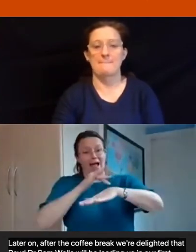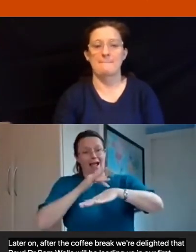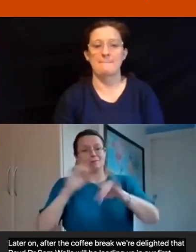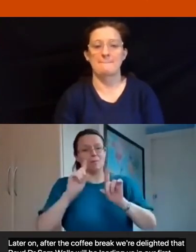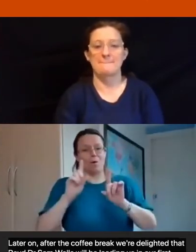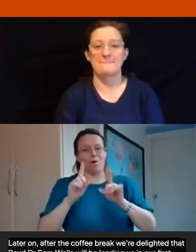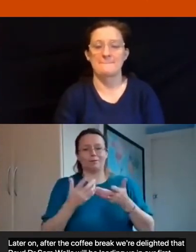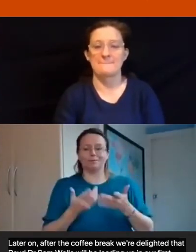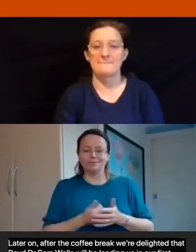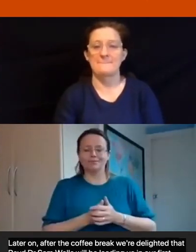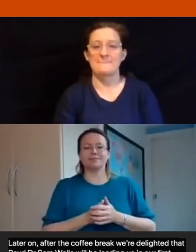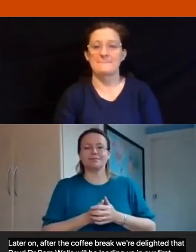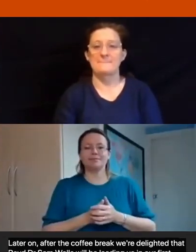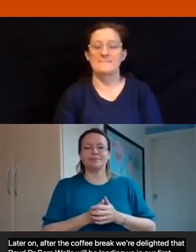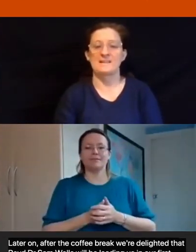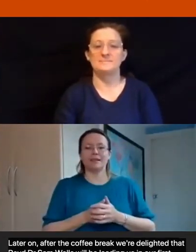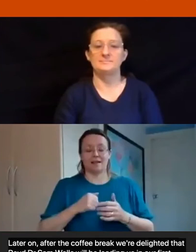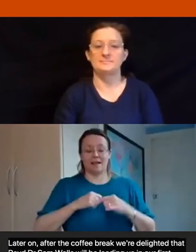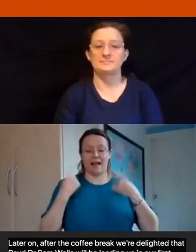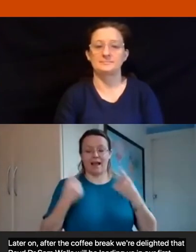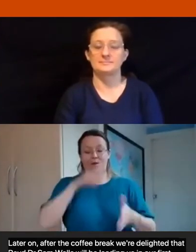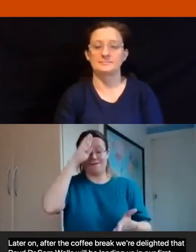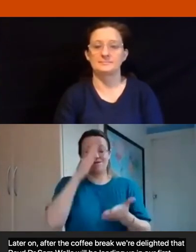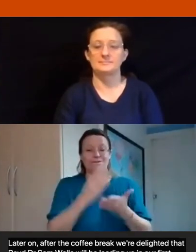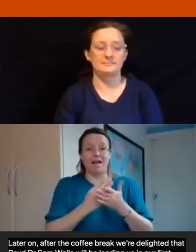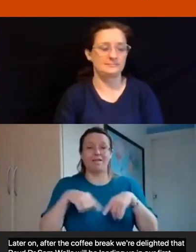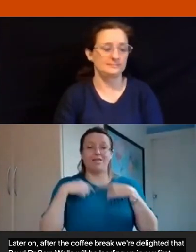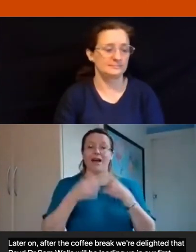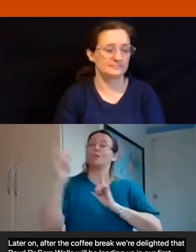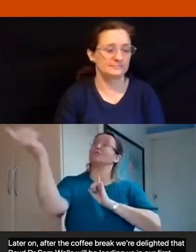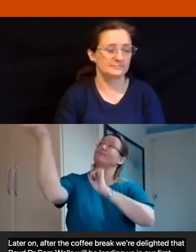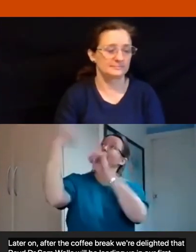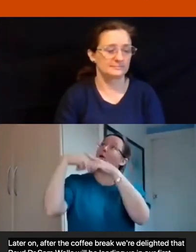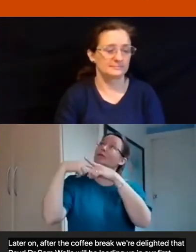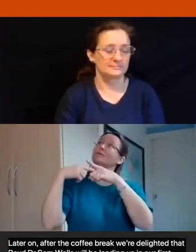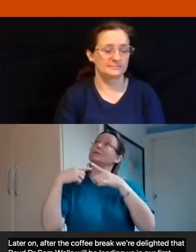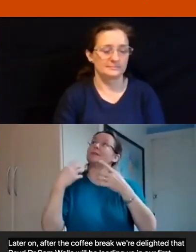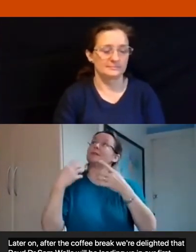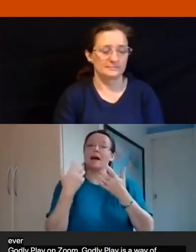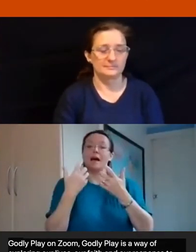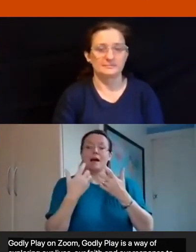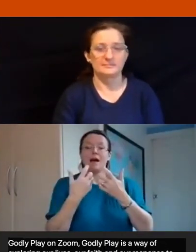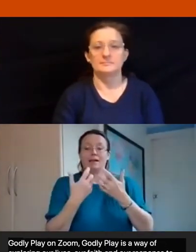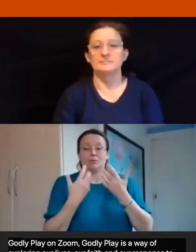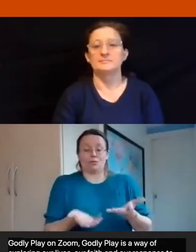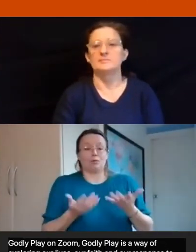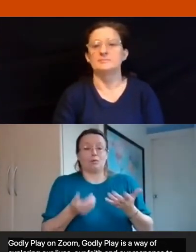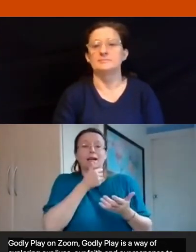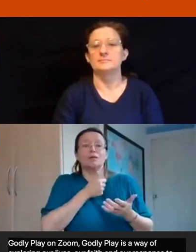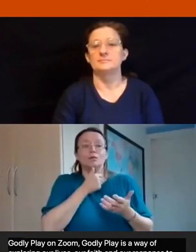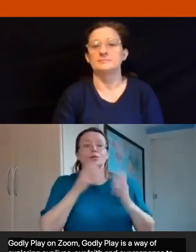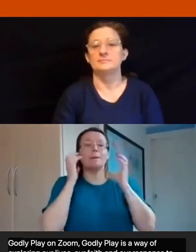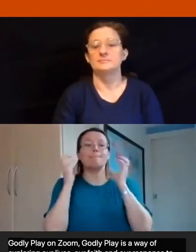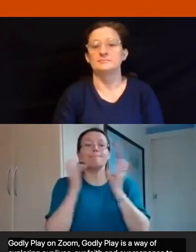exploring our lives our faith and our response to god's story the story we're using today is moses and the burning